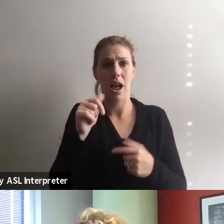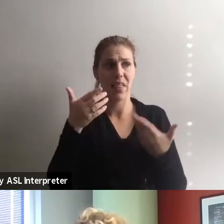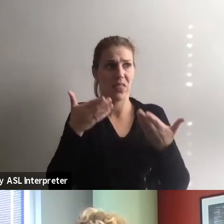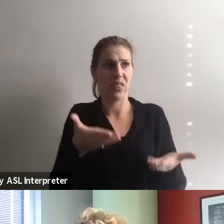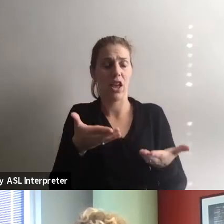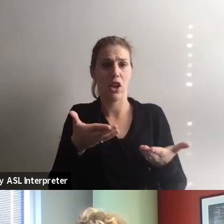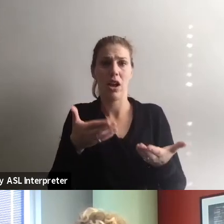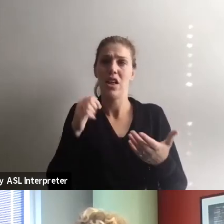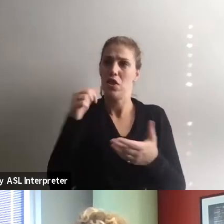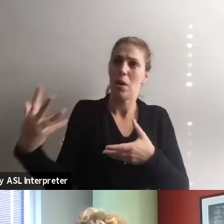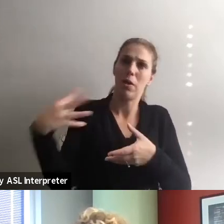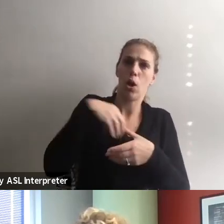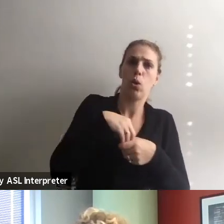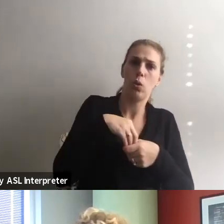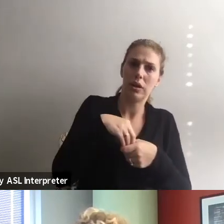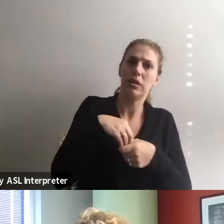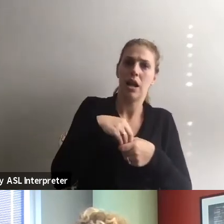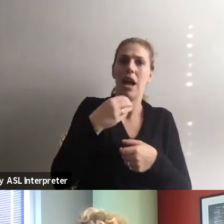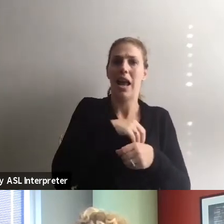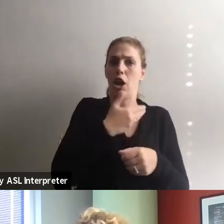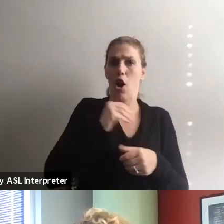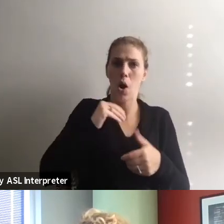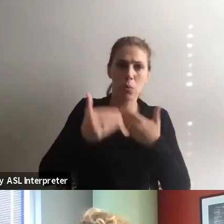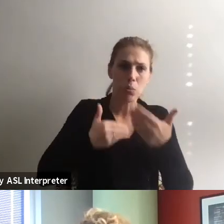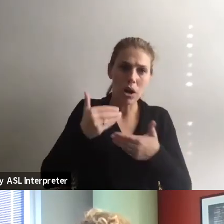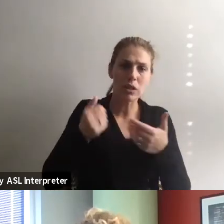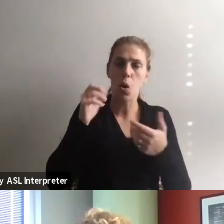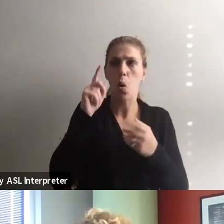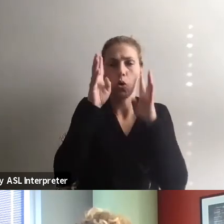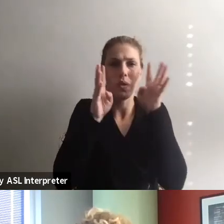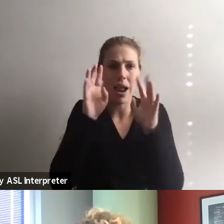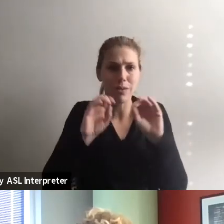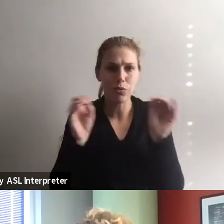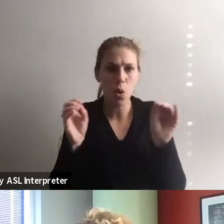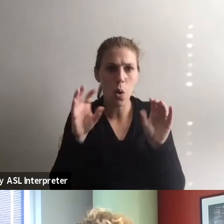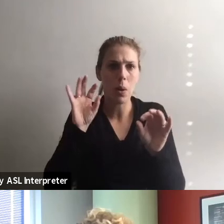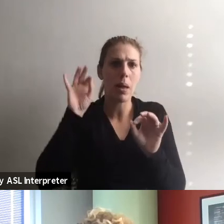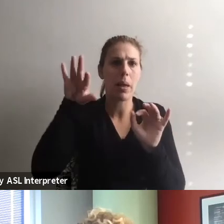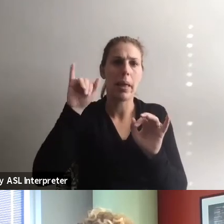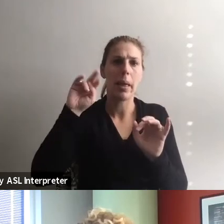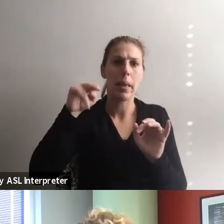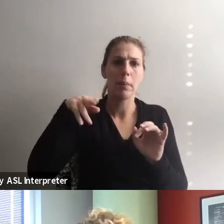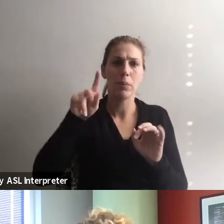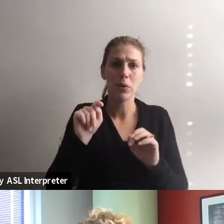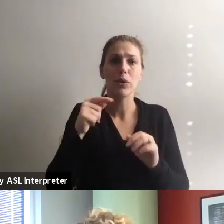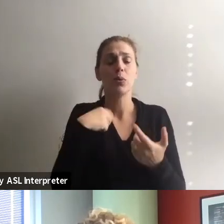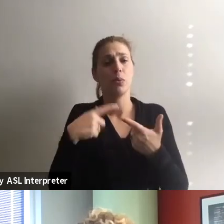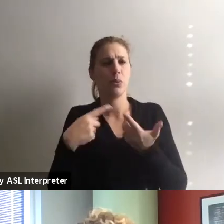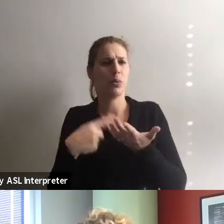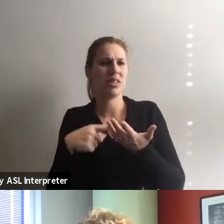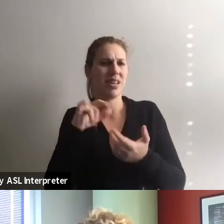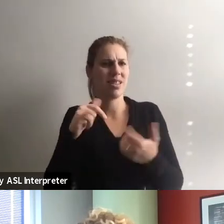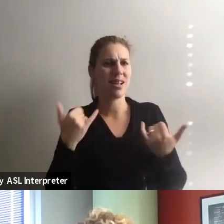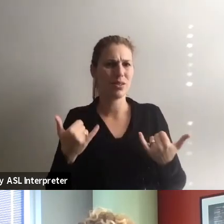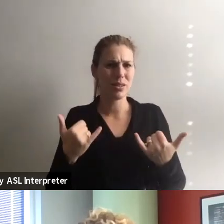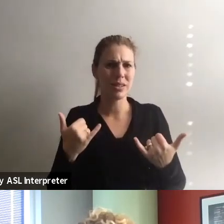or not being included in terms of the process or bringing things together. So I wanted to kind of start off with that, that sort